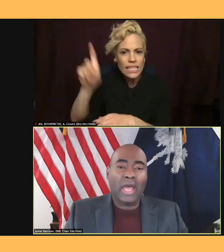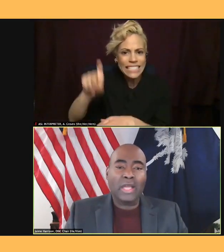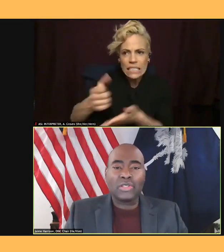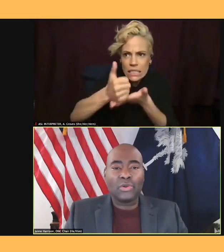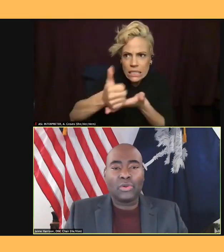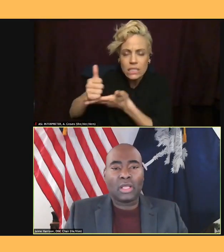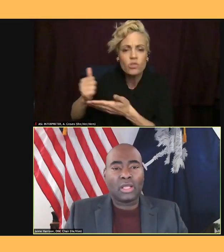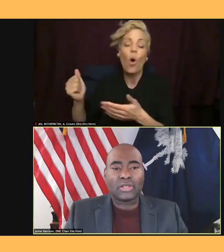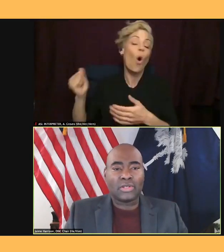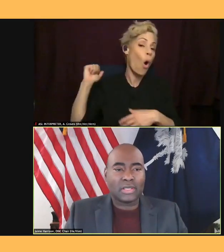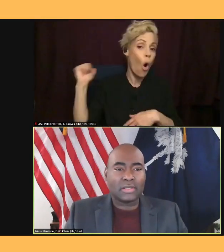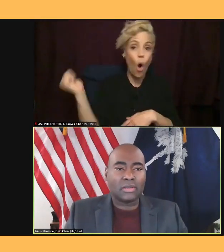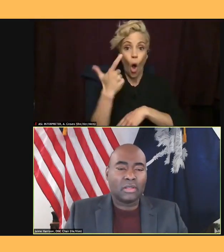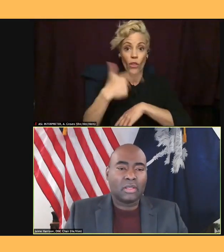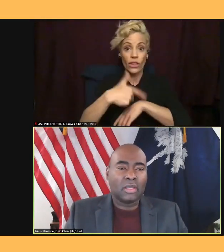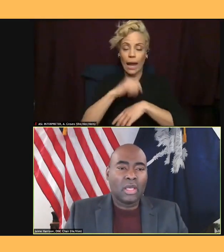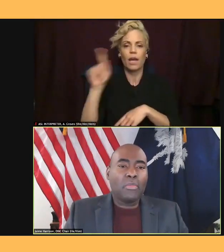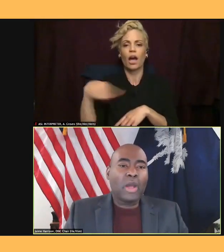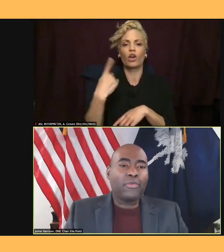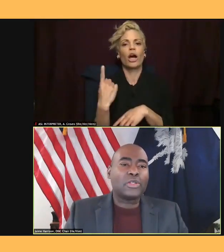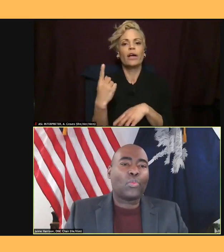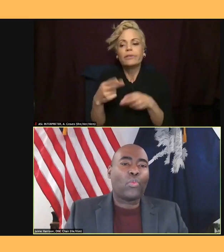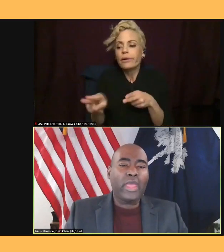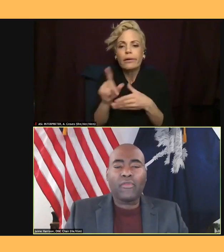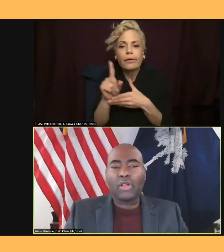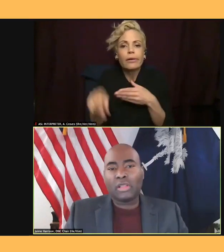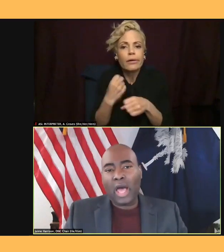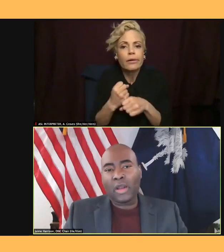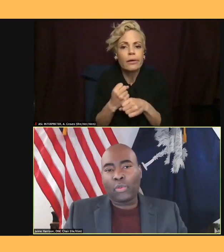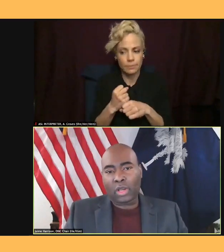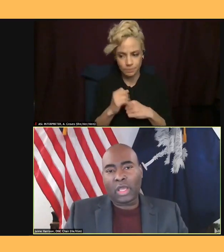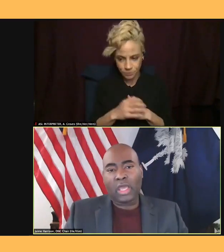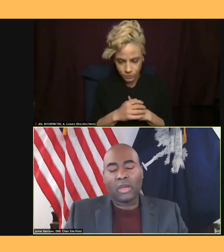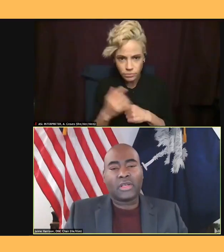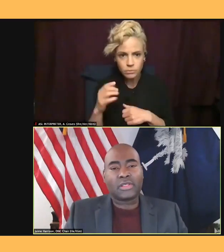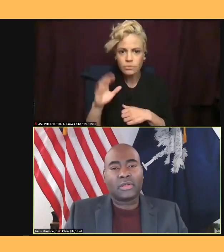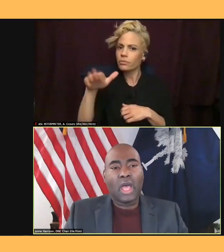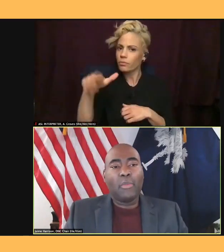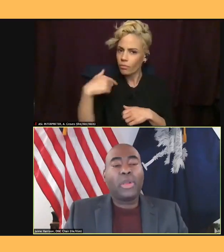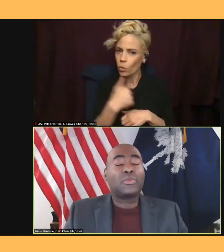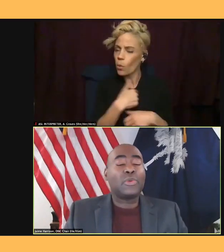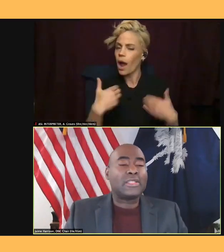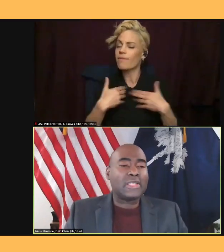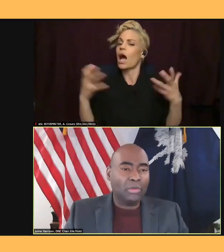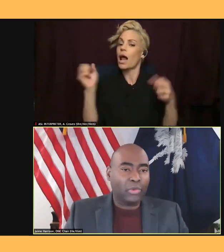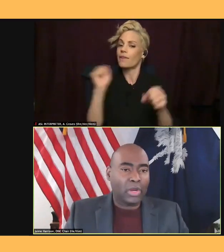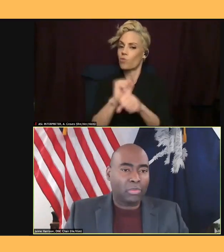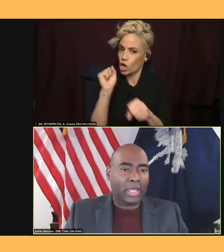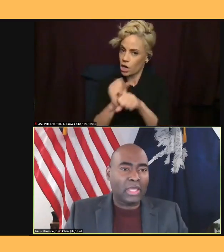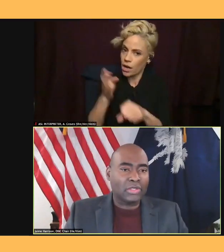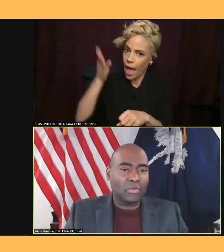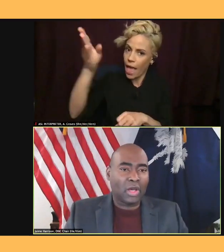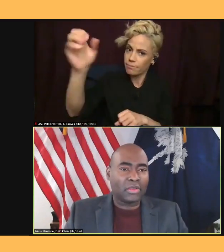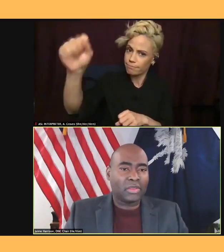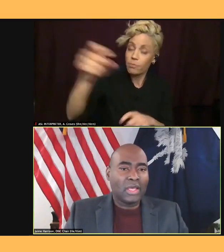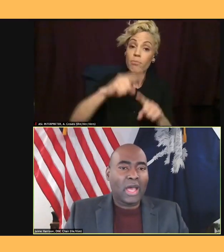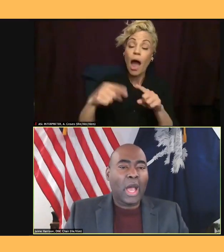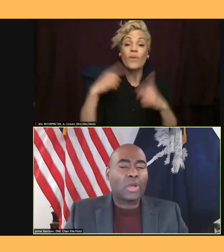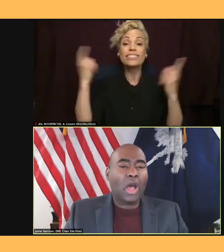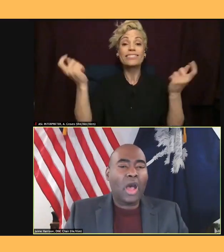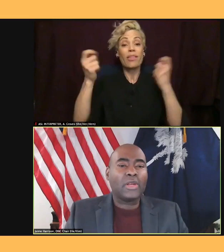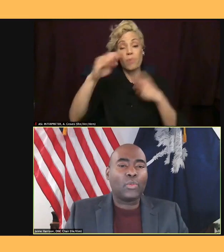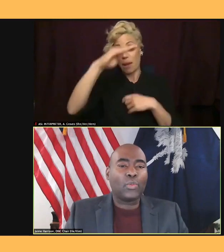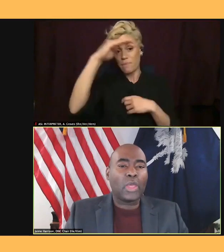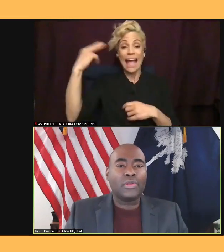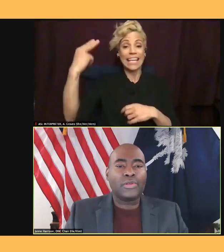election season. My friends, we have a lot of work ahead of us, but as we celebrate Black History Month, I'm confident we will